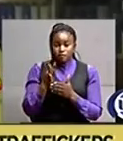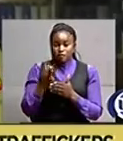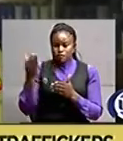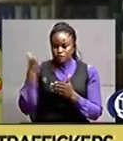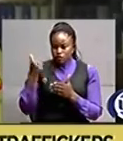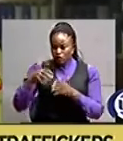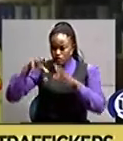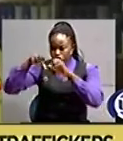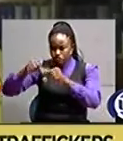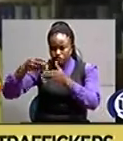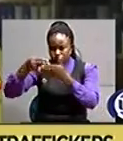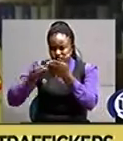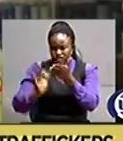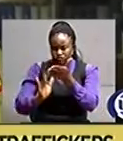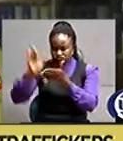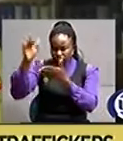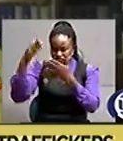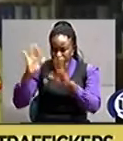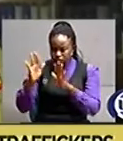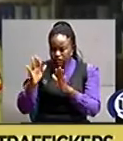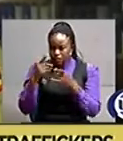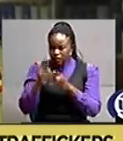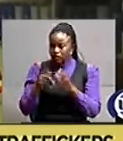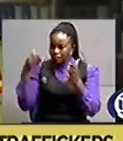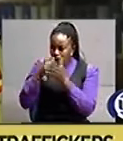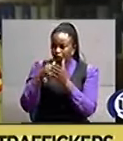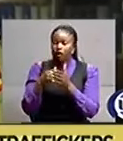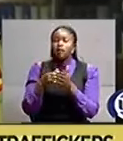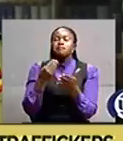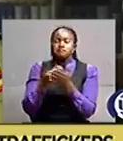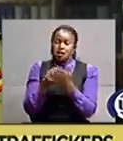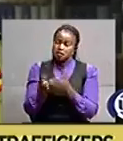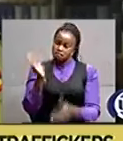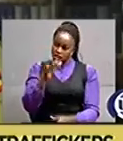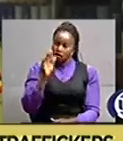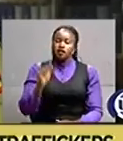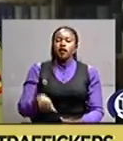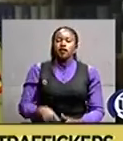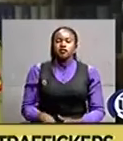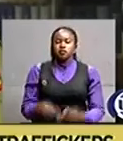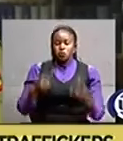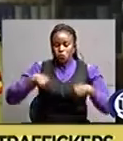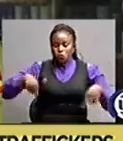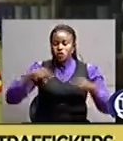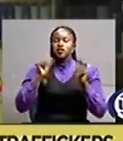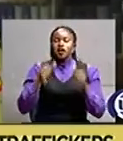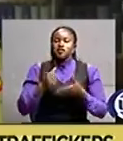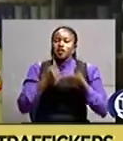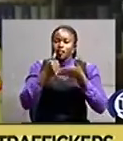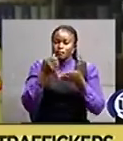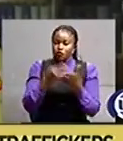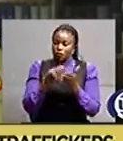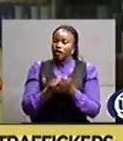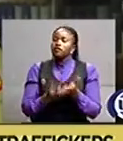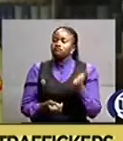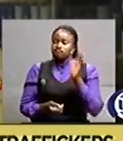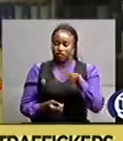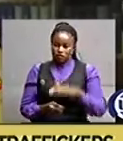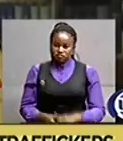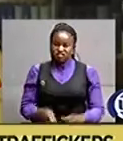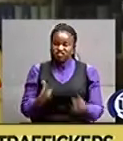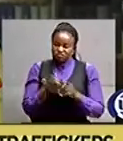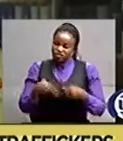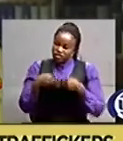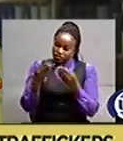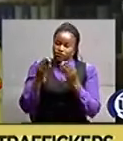if they need if there is need of a recovery we shall recover the money and uh give it to them